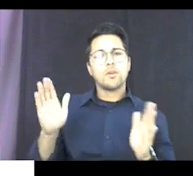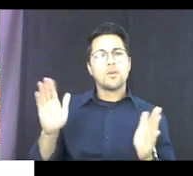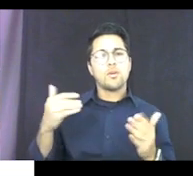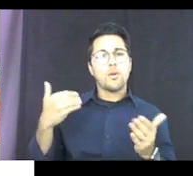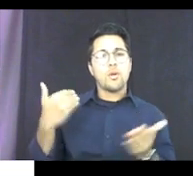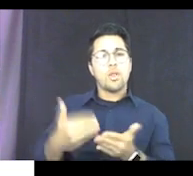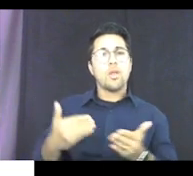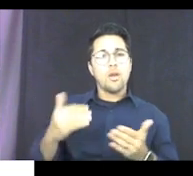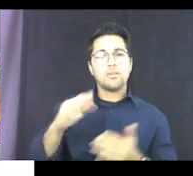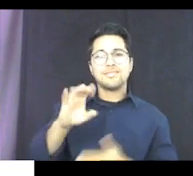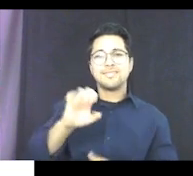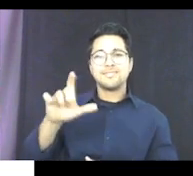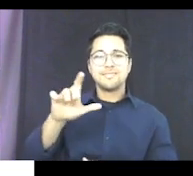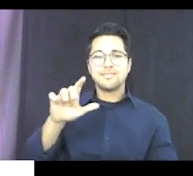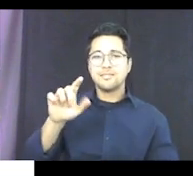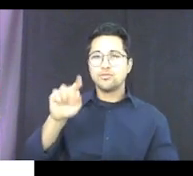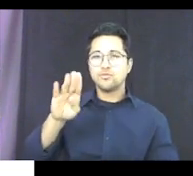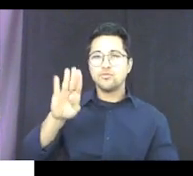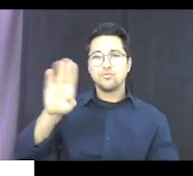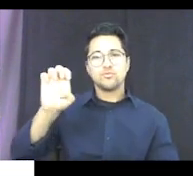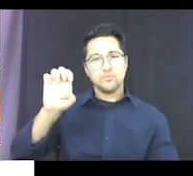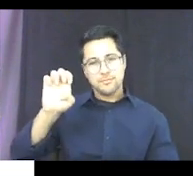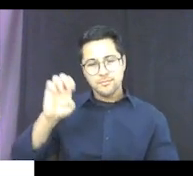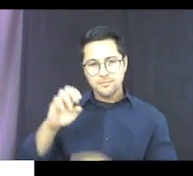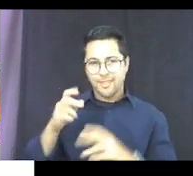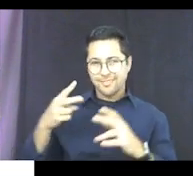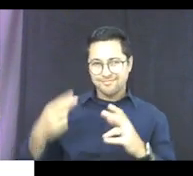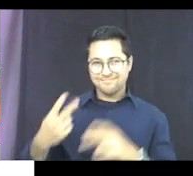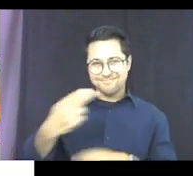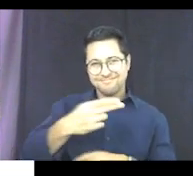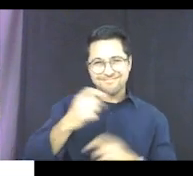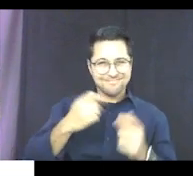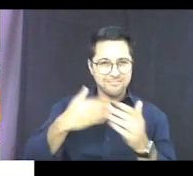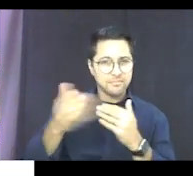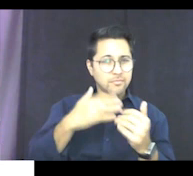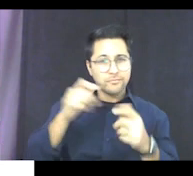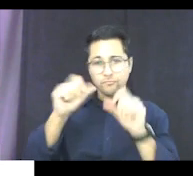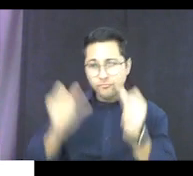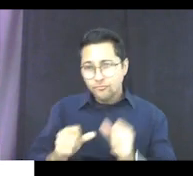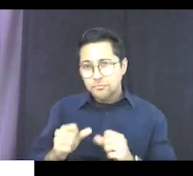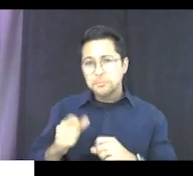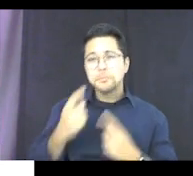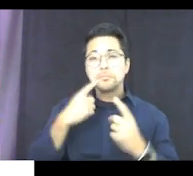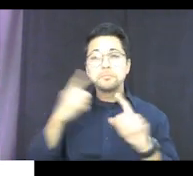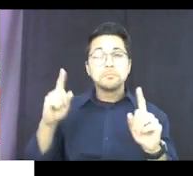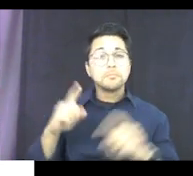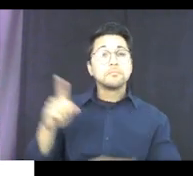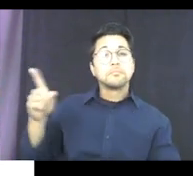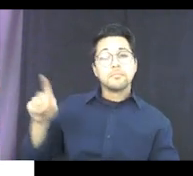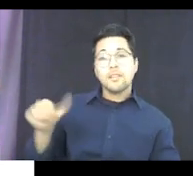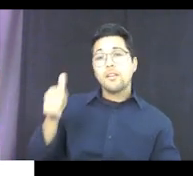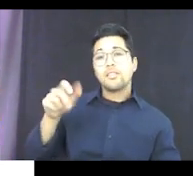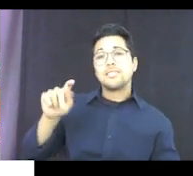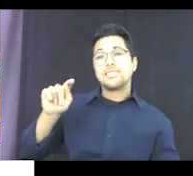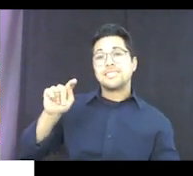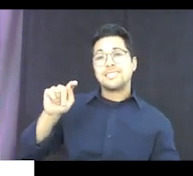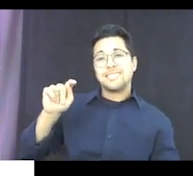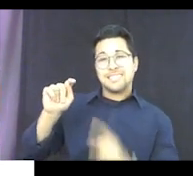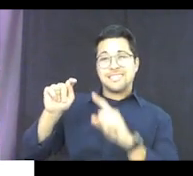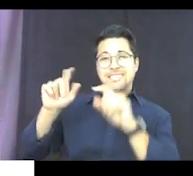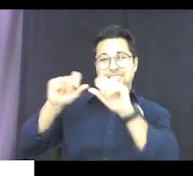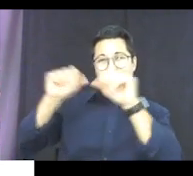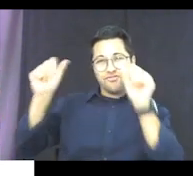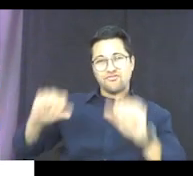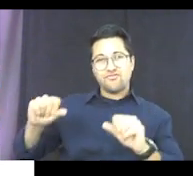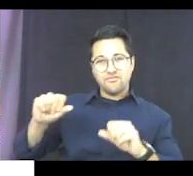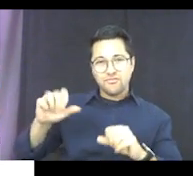of looks like this, and then cut it into whatever shape works for your student. So here I have, again, another T grip, and